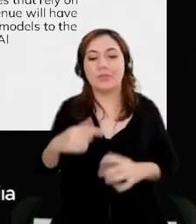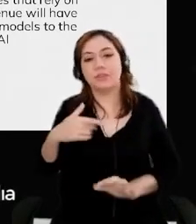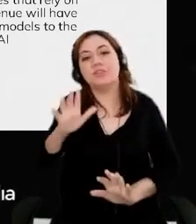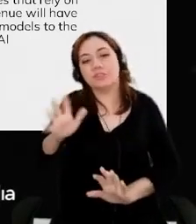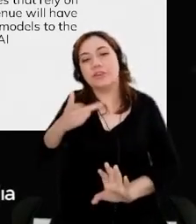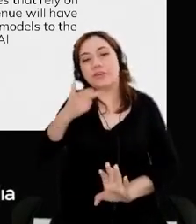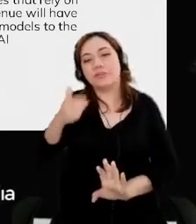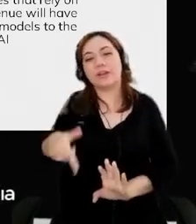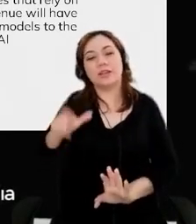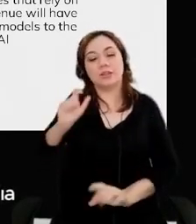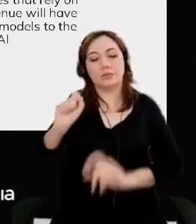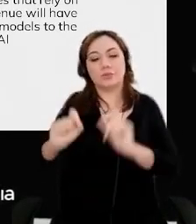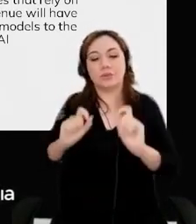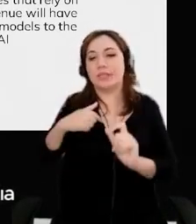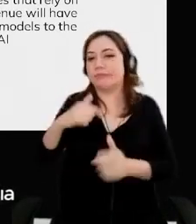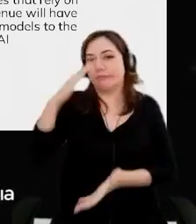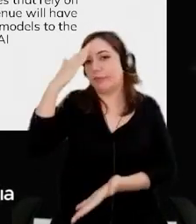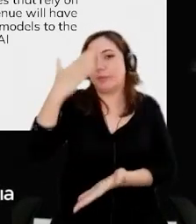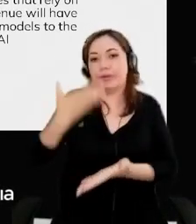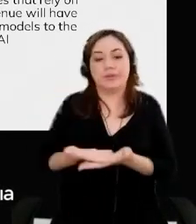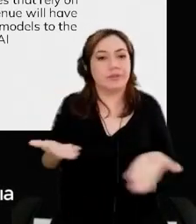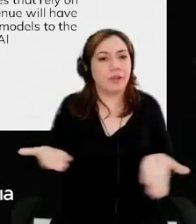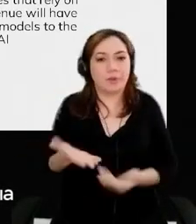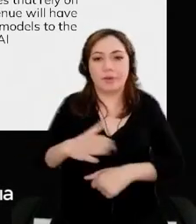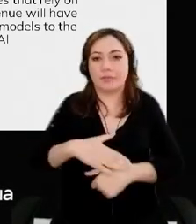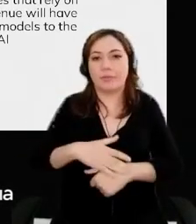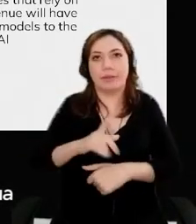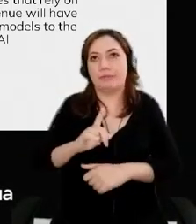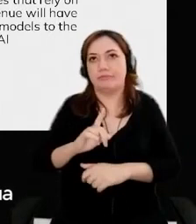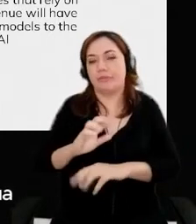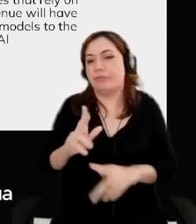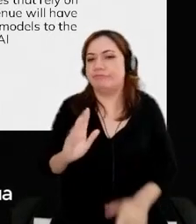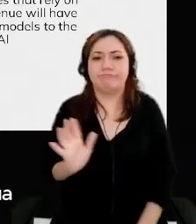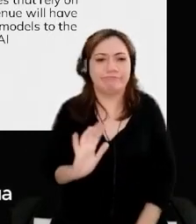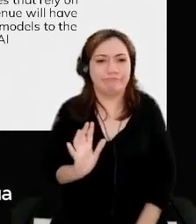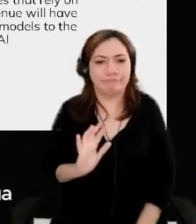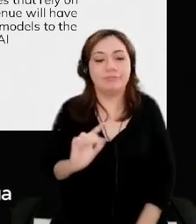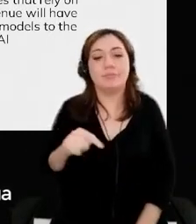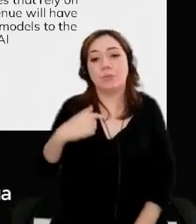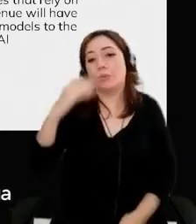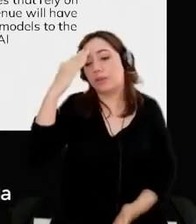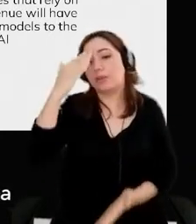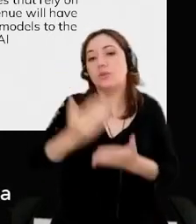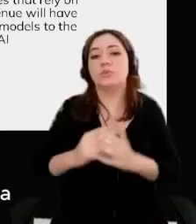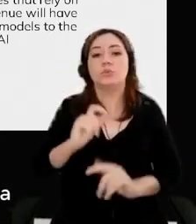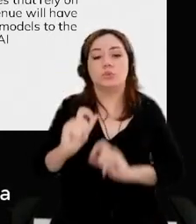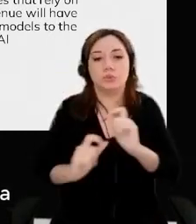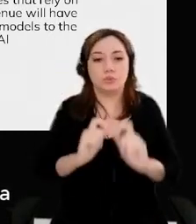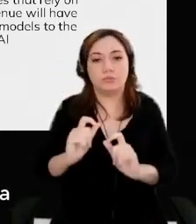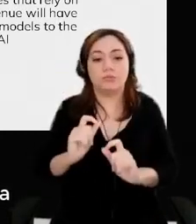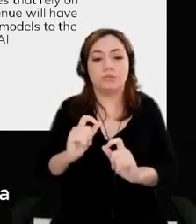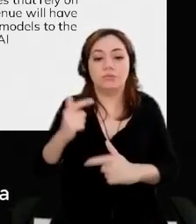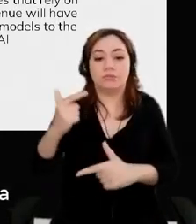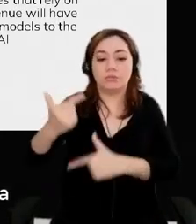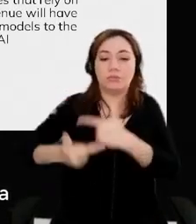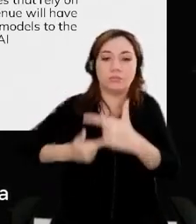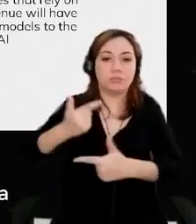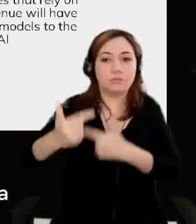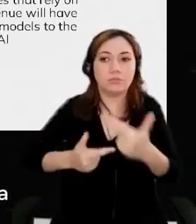I don't believe that this time is different. I believe that, you know, jobs are not going to go away,